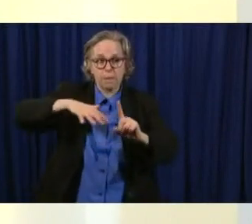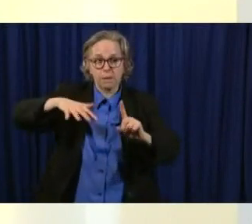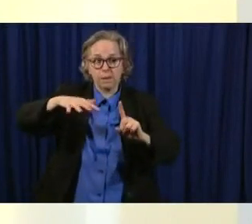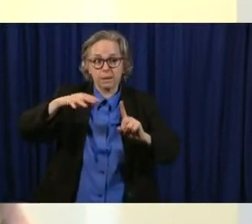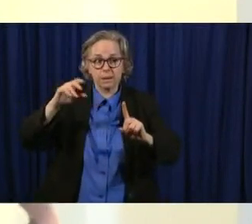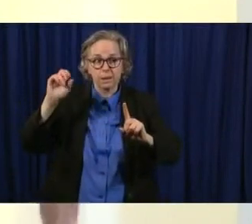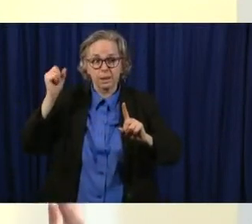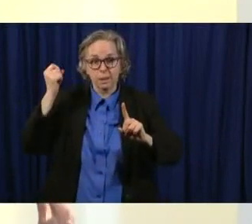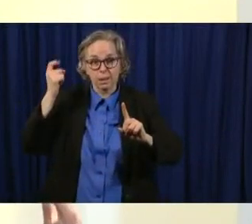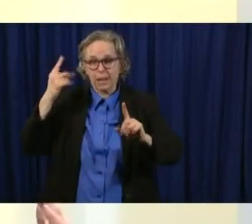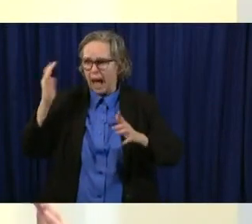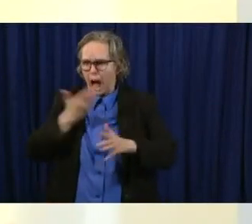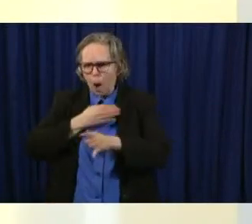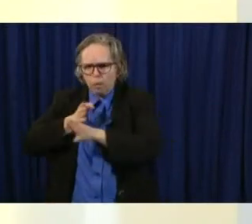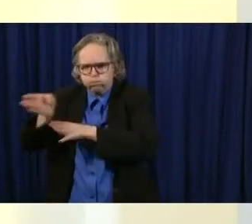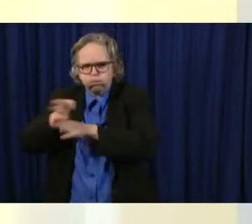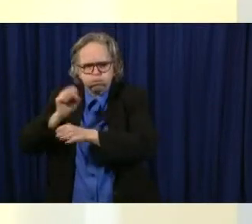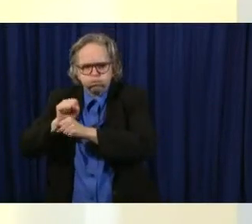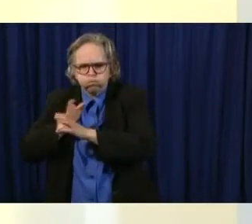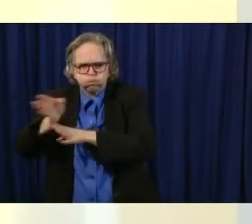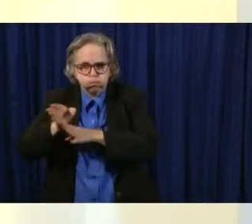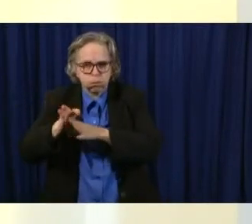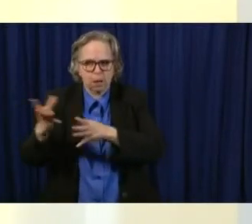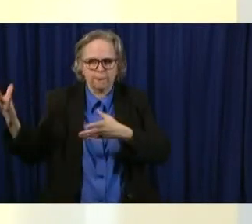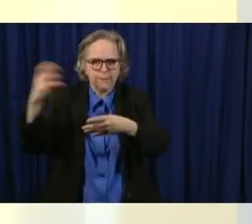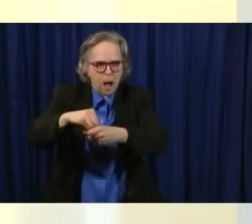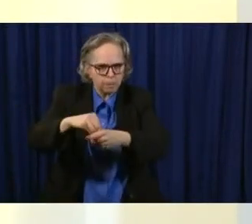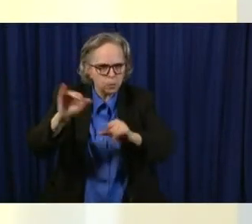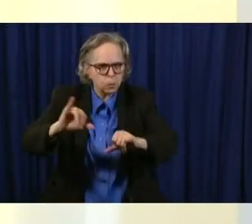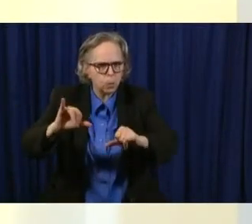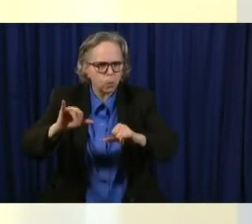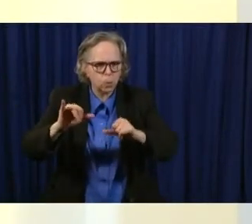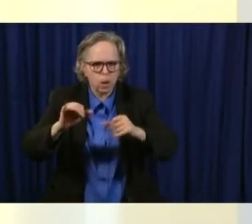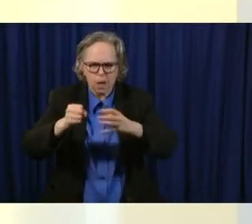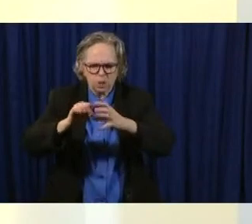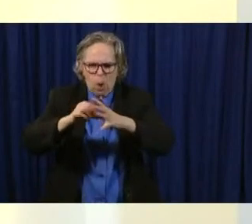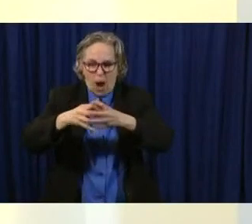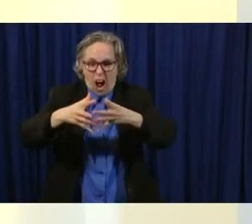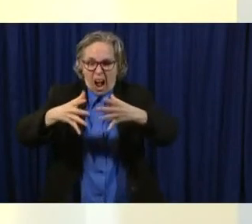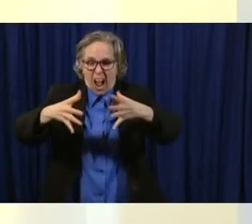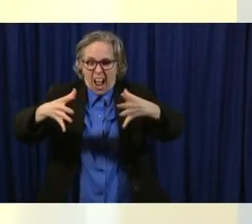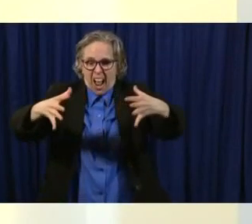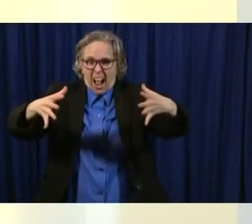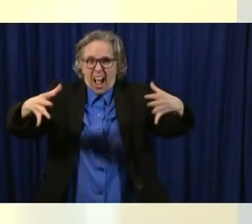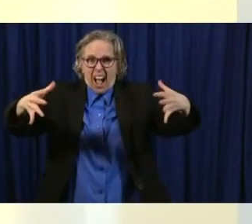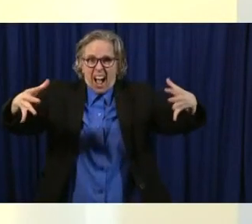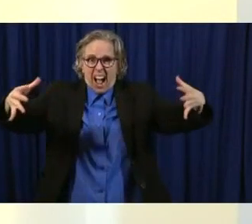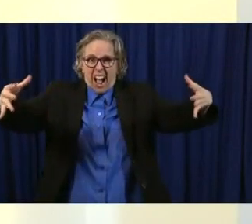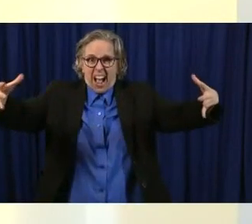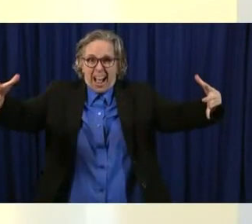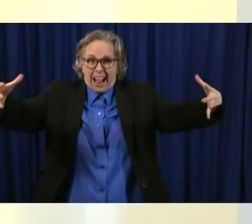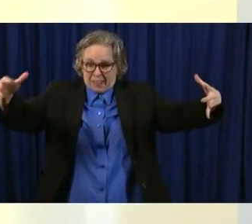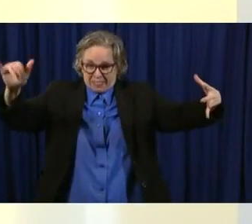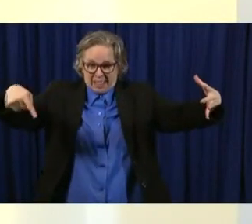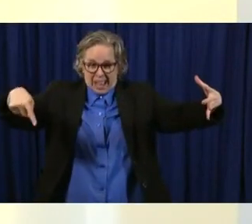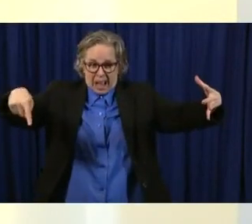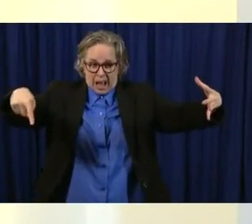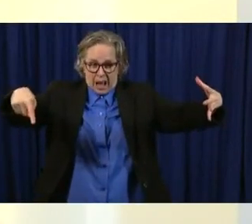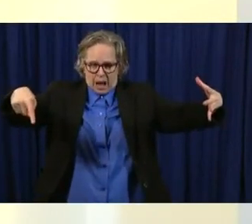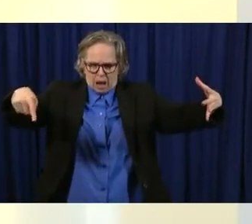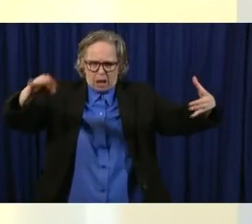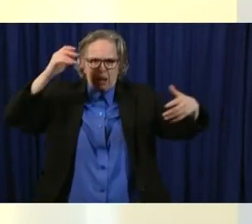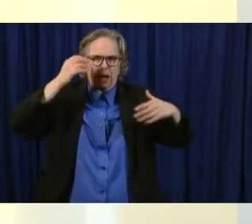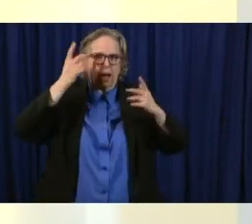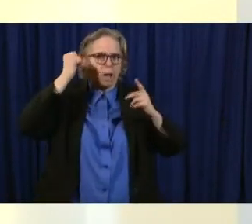And all of that is then another layer out, are all the ways we build through our institutions and our policies